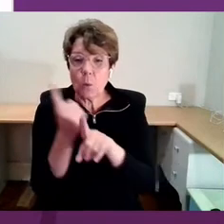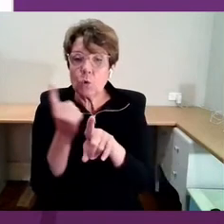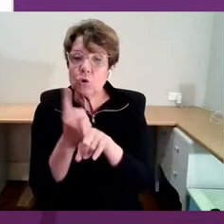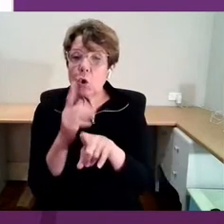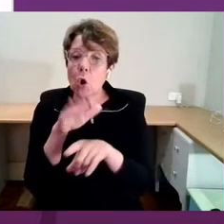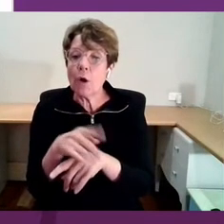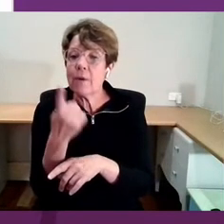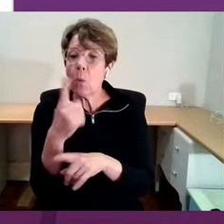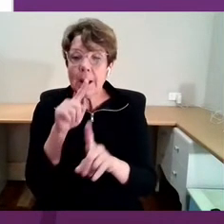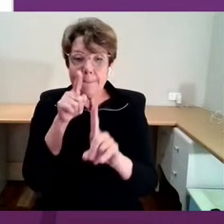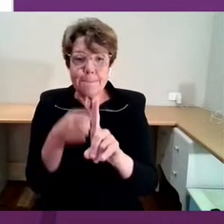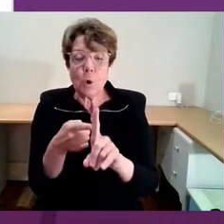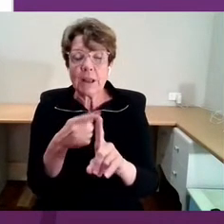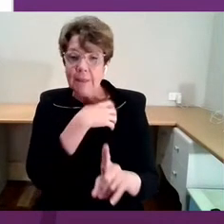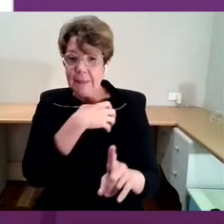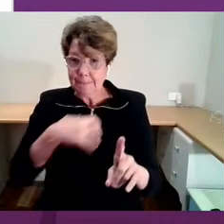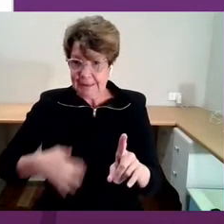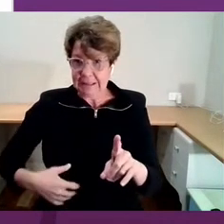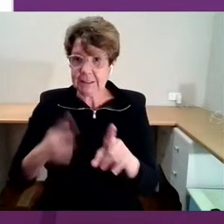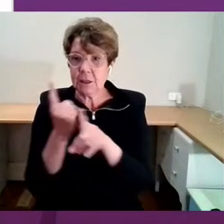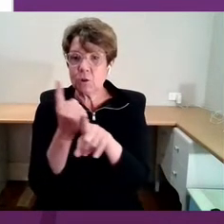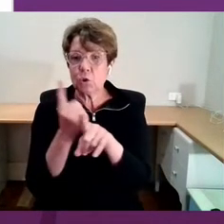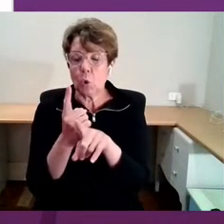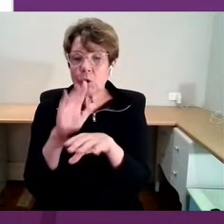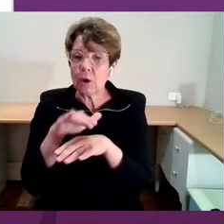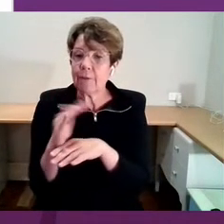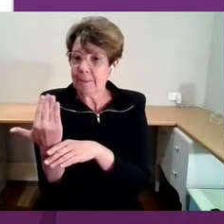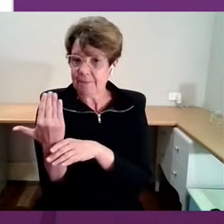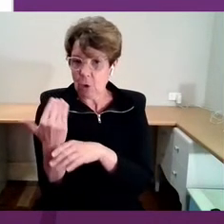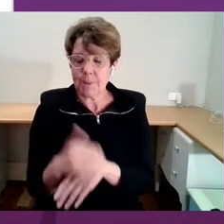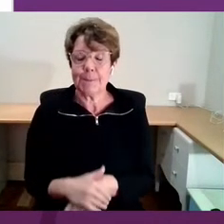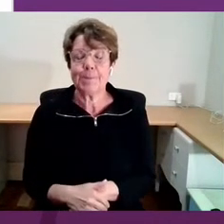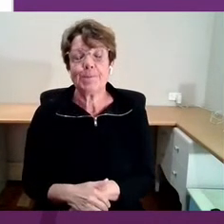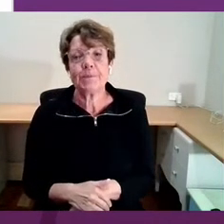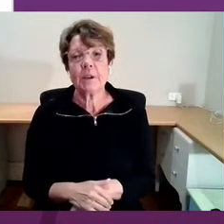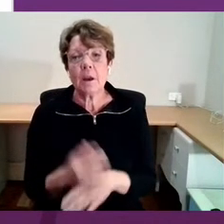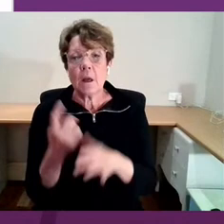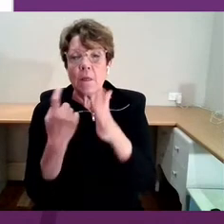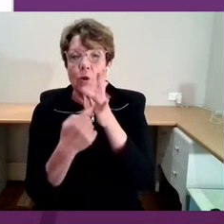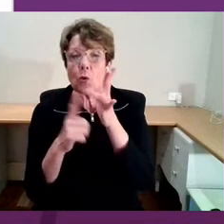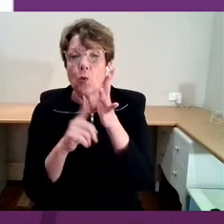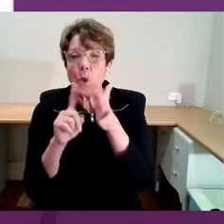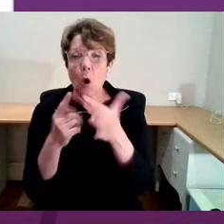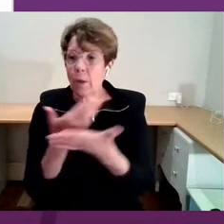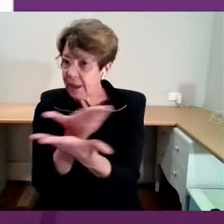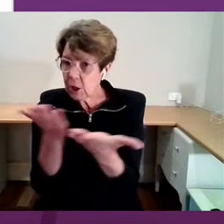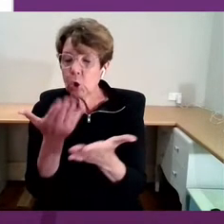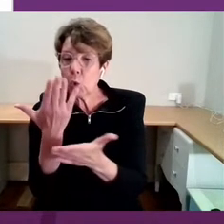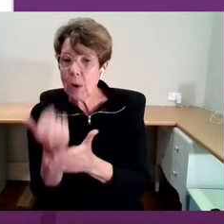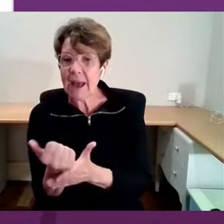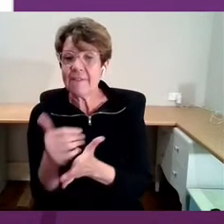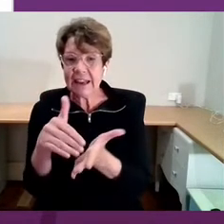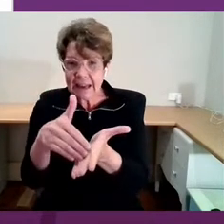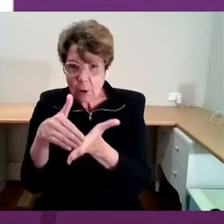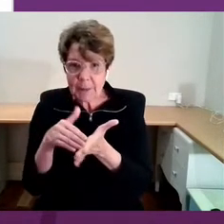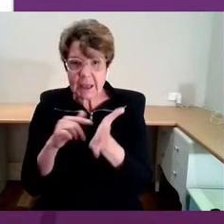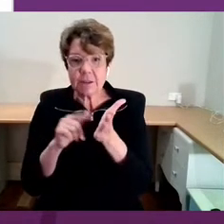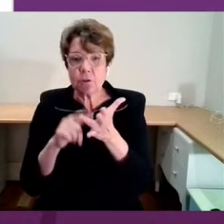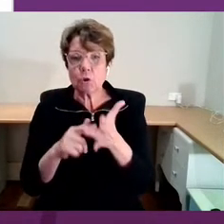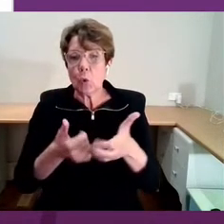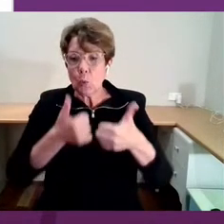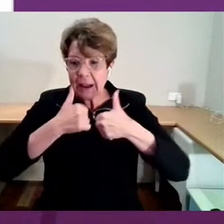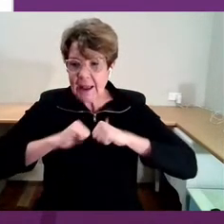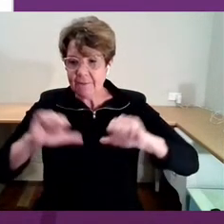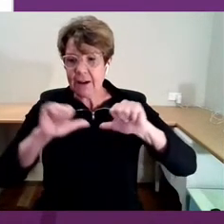Minister Fletcher also was talking about, which is the role that you have in helping us to recover from the pandemic.